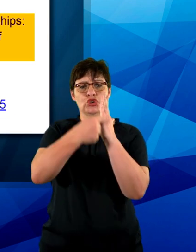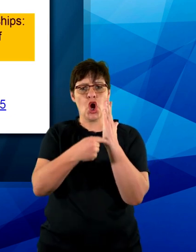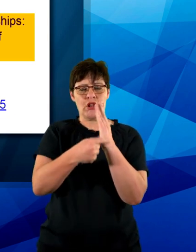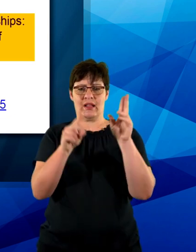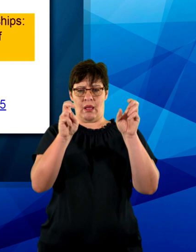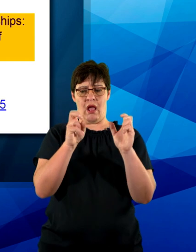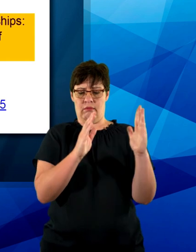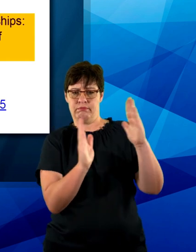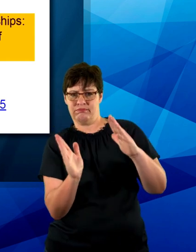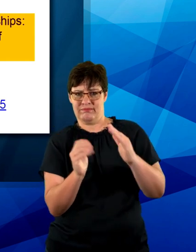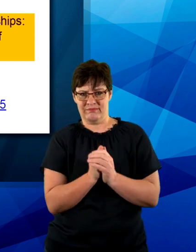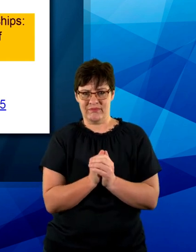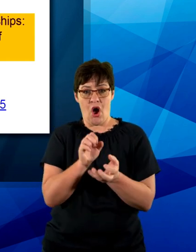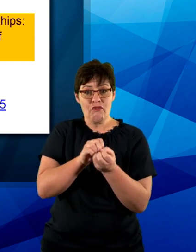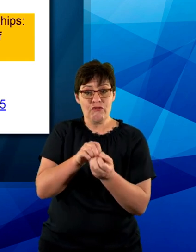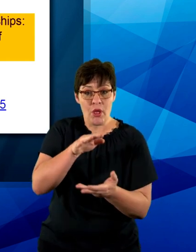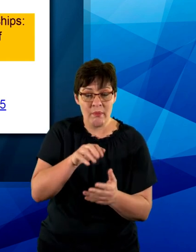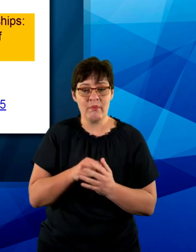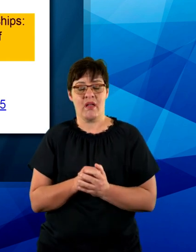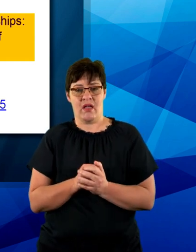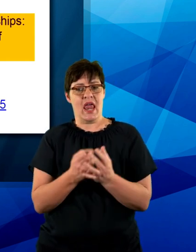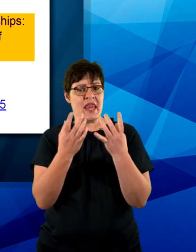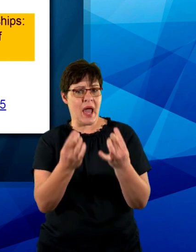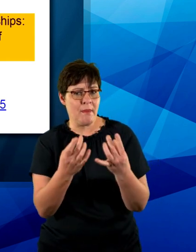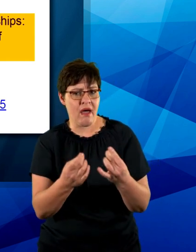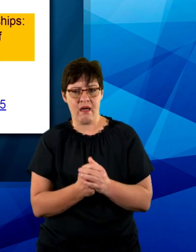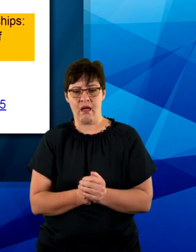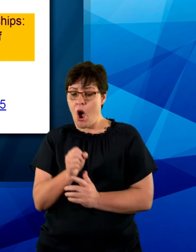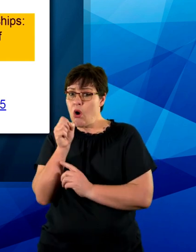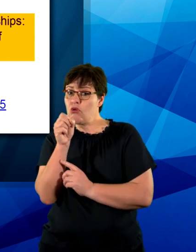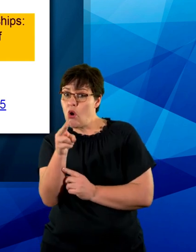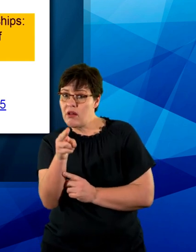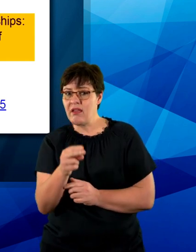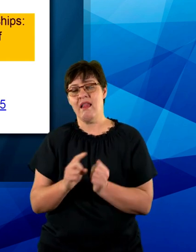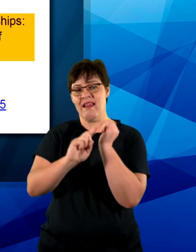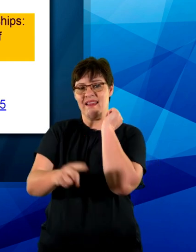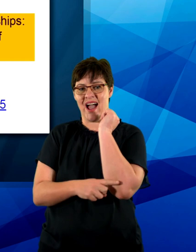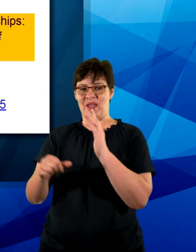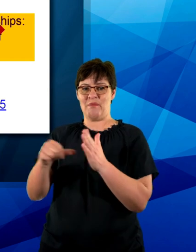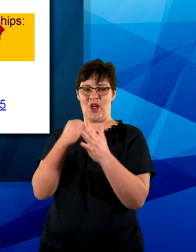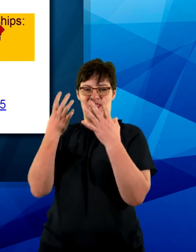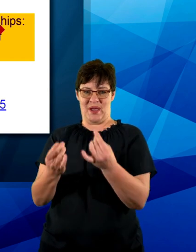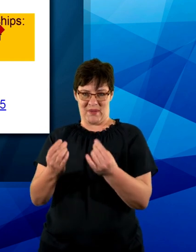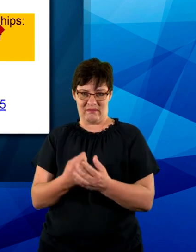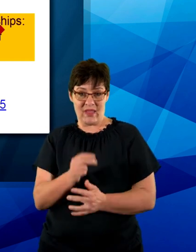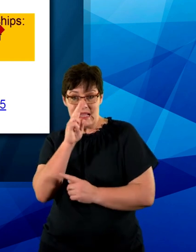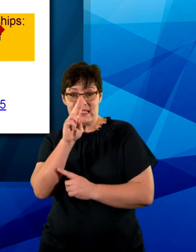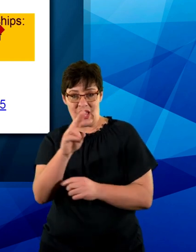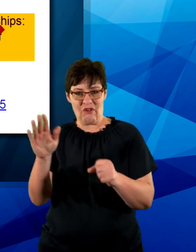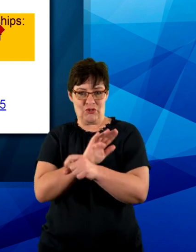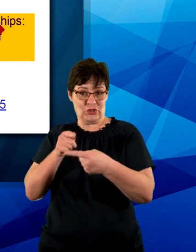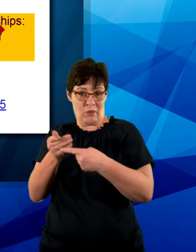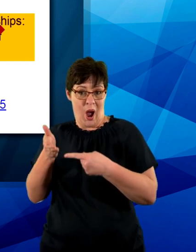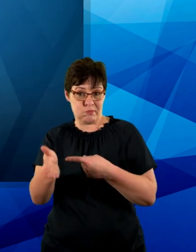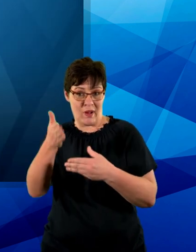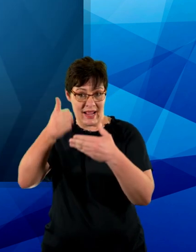in italics, the volume of the journal, the number, a colon, and lastly the page numbers. Note the full stop at the